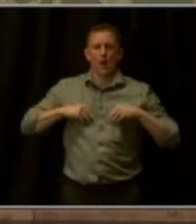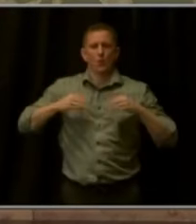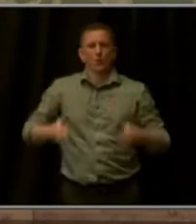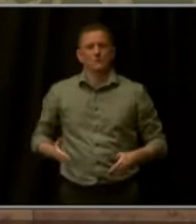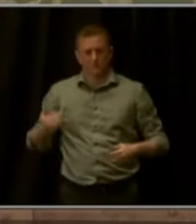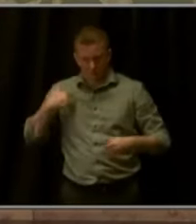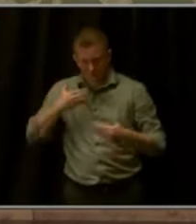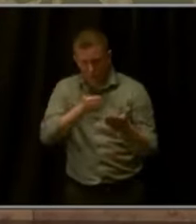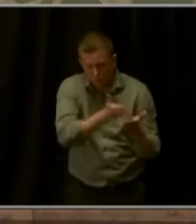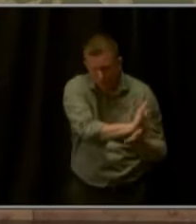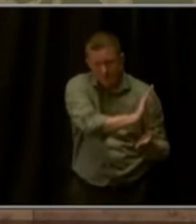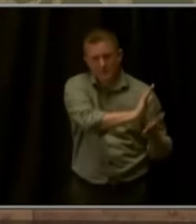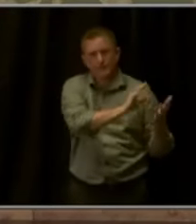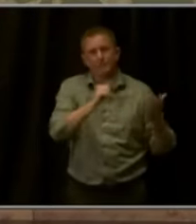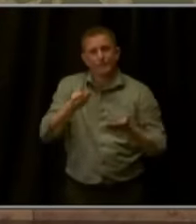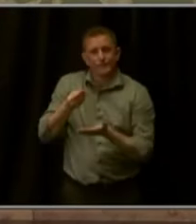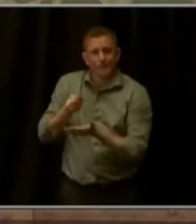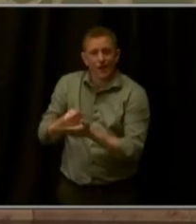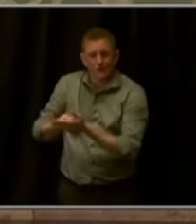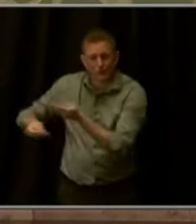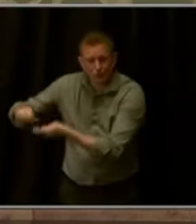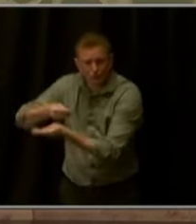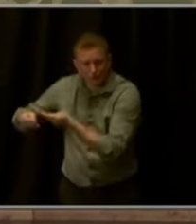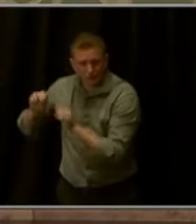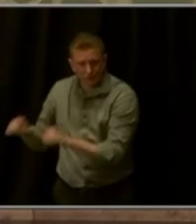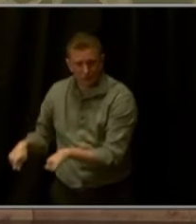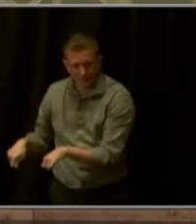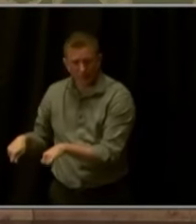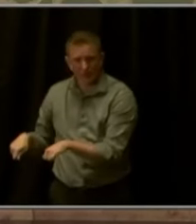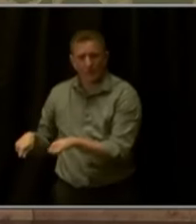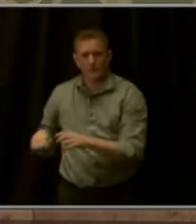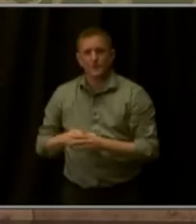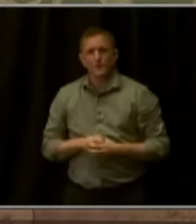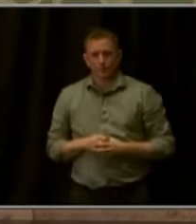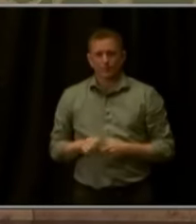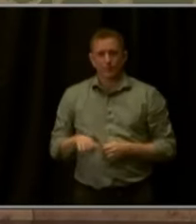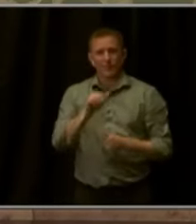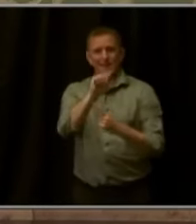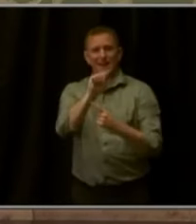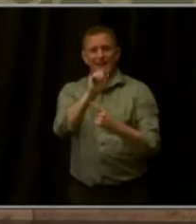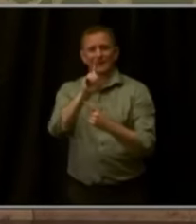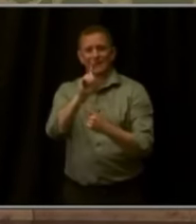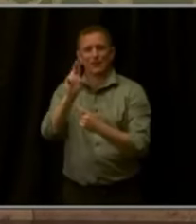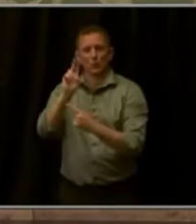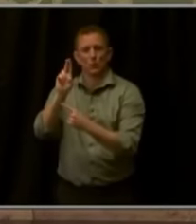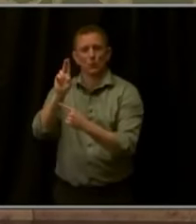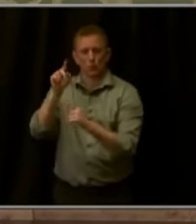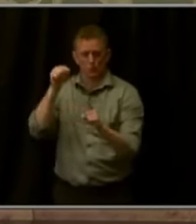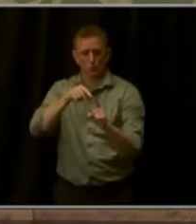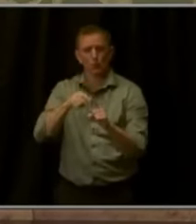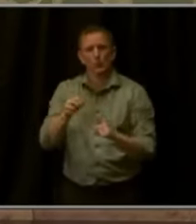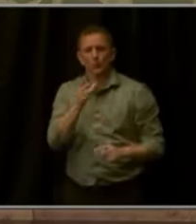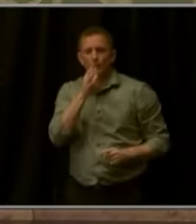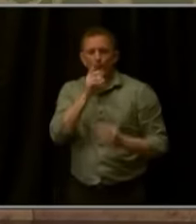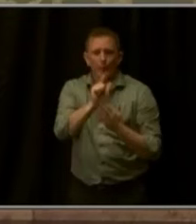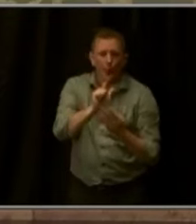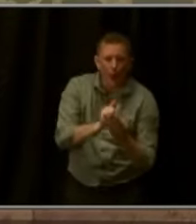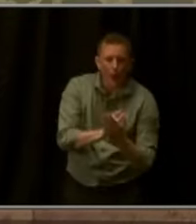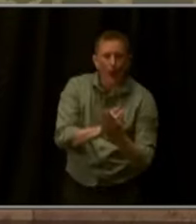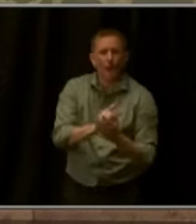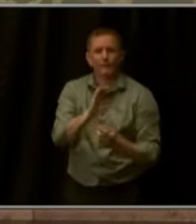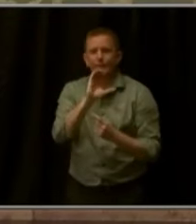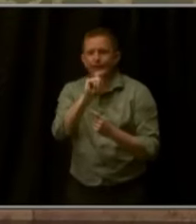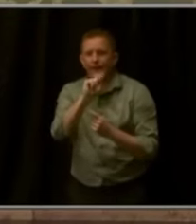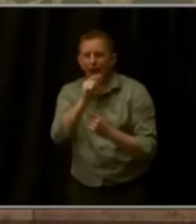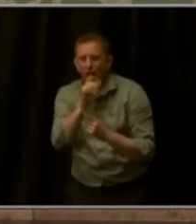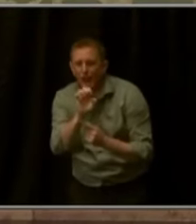they need to build an accessory dwelling unit, also known as a granny flat or a mother-in-law cottage or casita for an aging